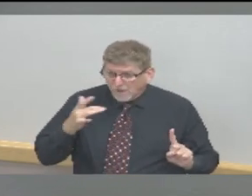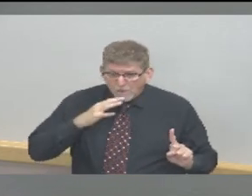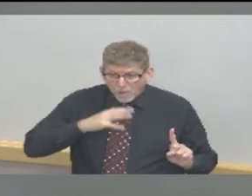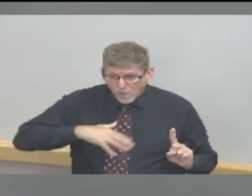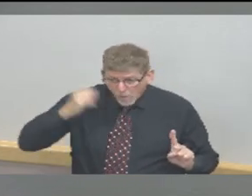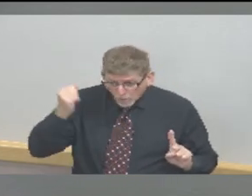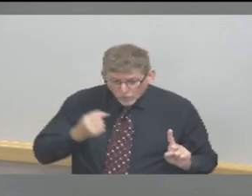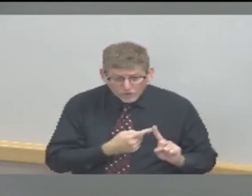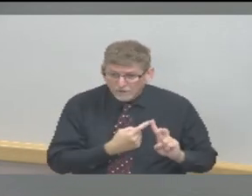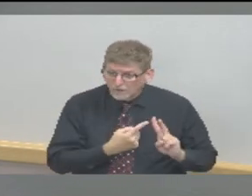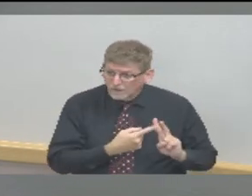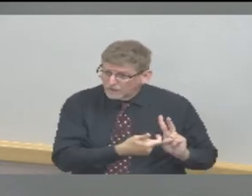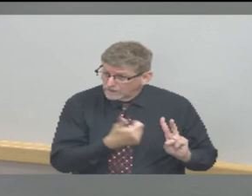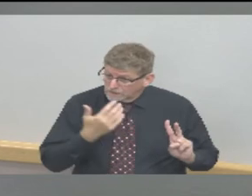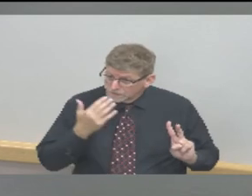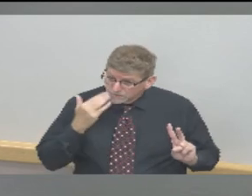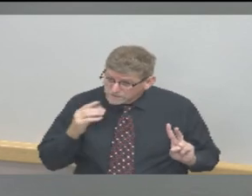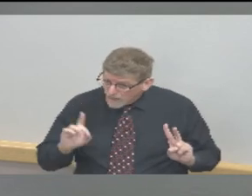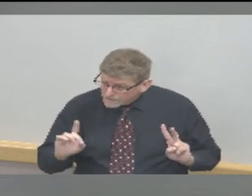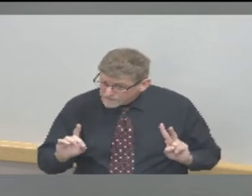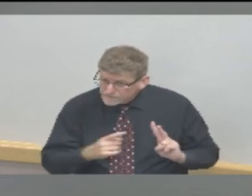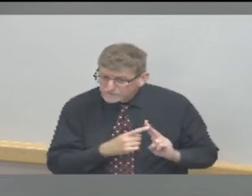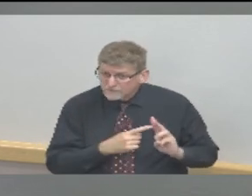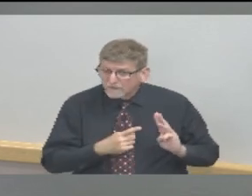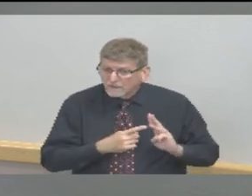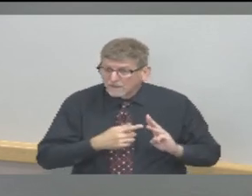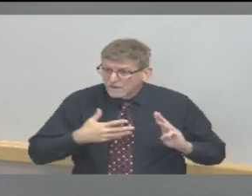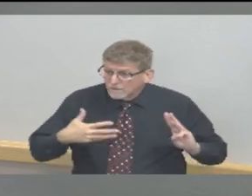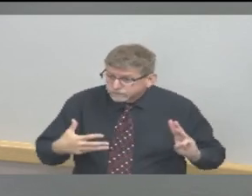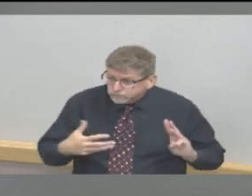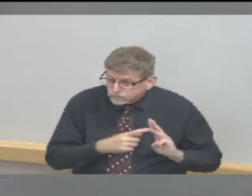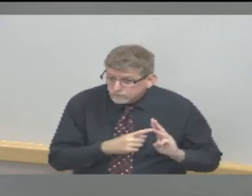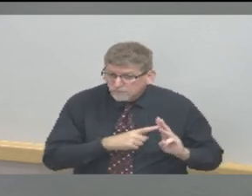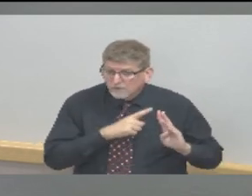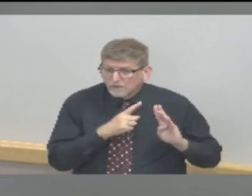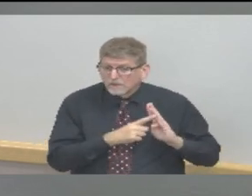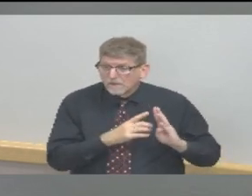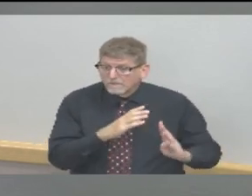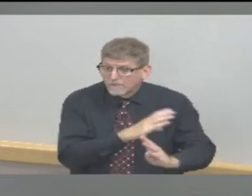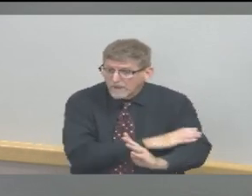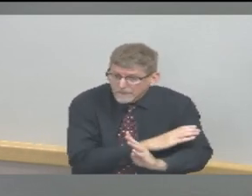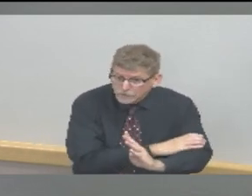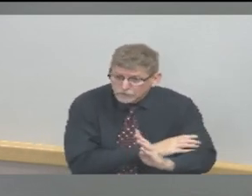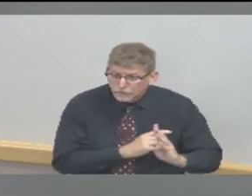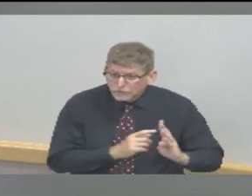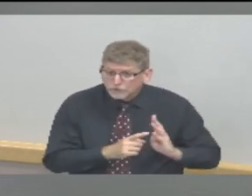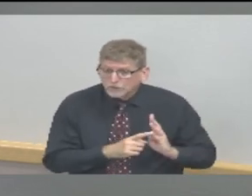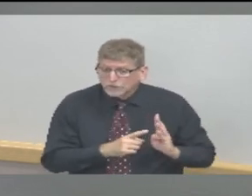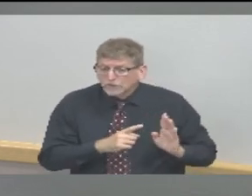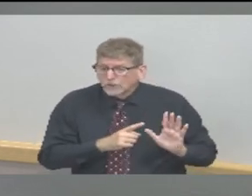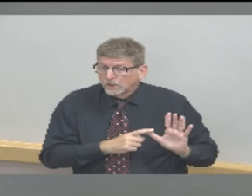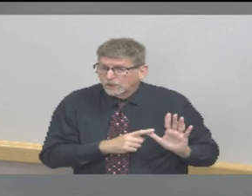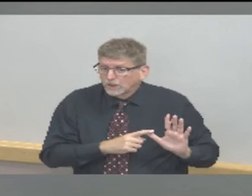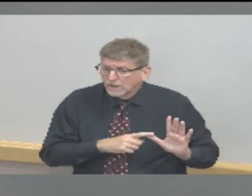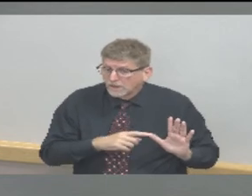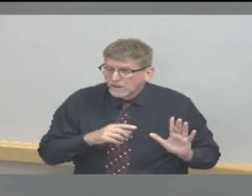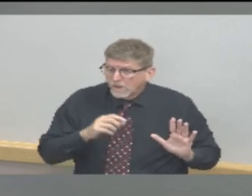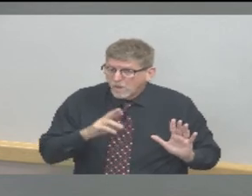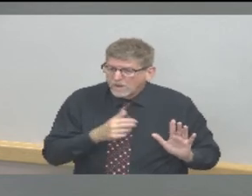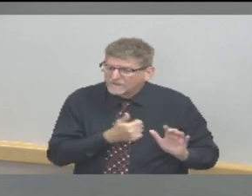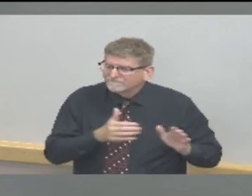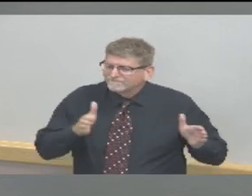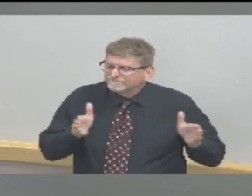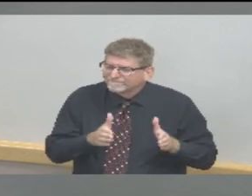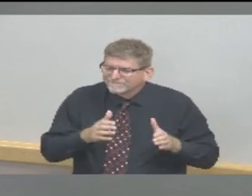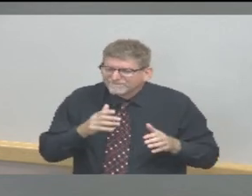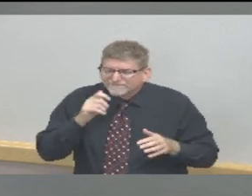blood pressure, or another underlying condition. If they're a member of a minority population, that's at greater risk. If they're pregnant or if they're a